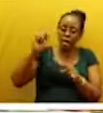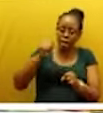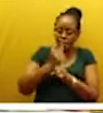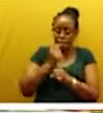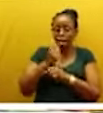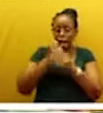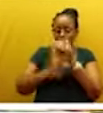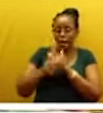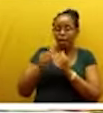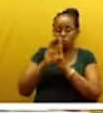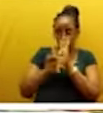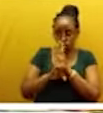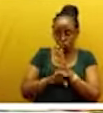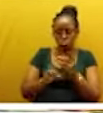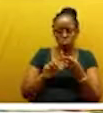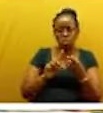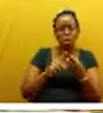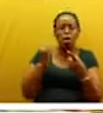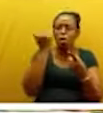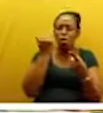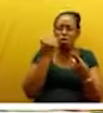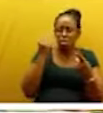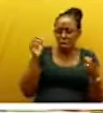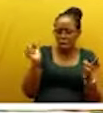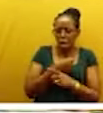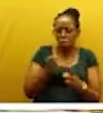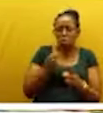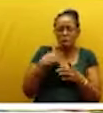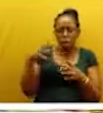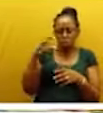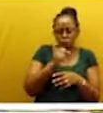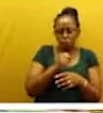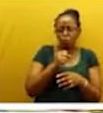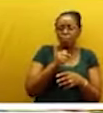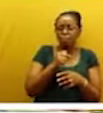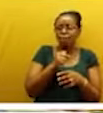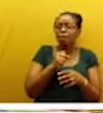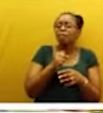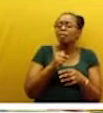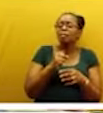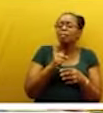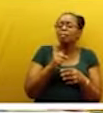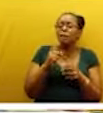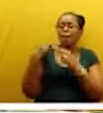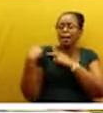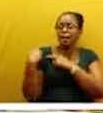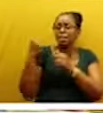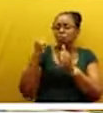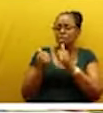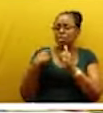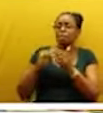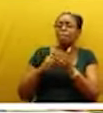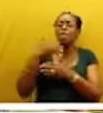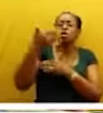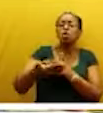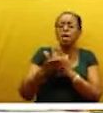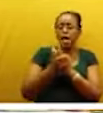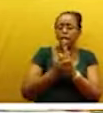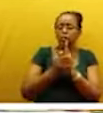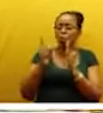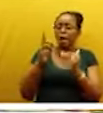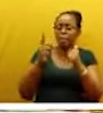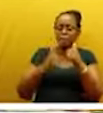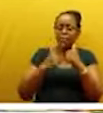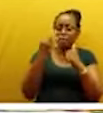The court cannot assume jurisdiction that goes beyond the purview of Articles 163.3 and